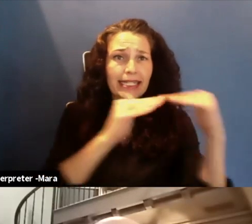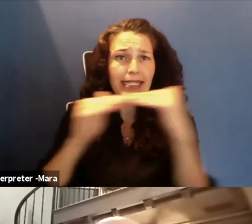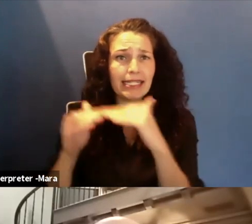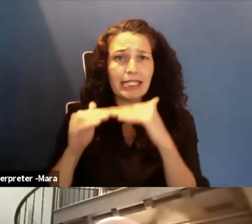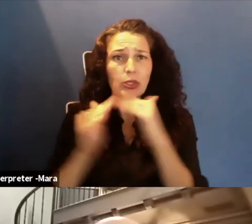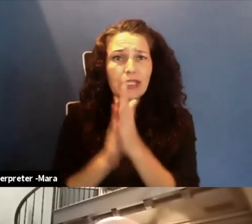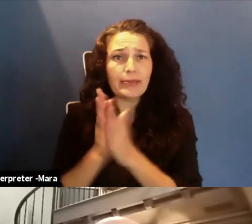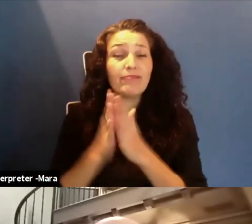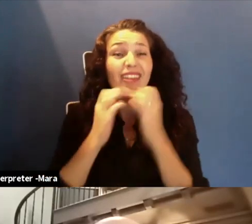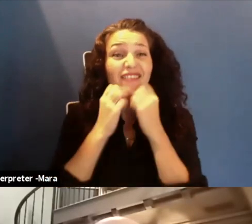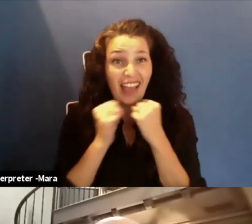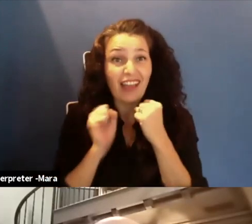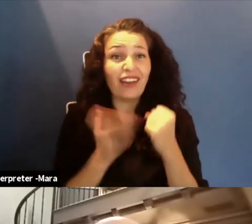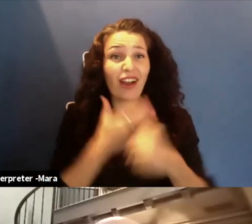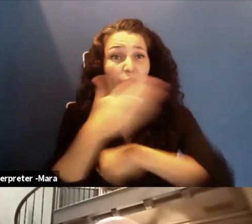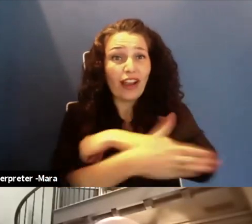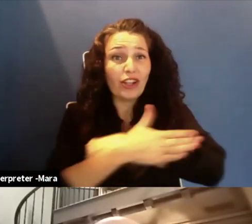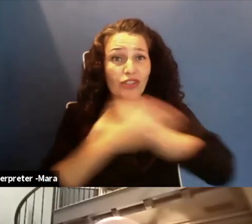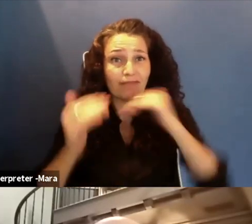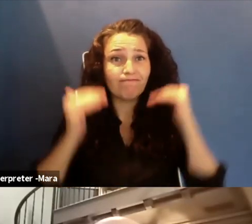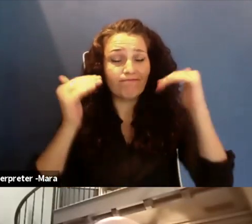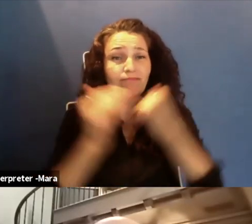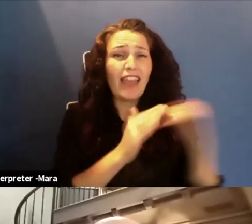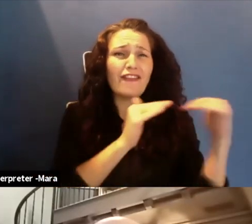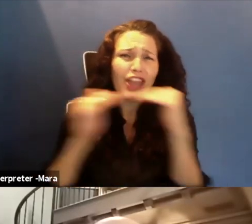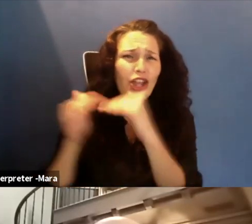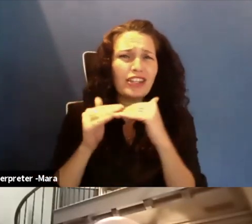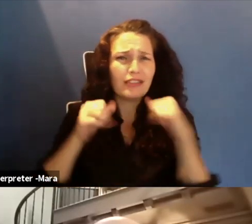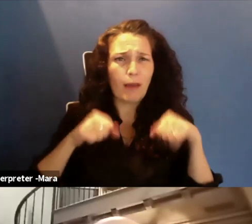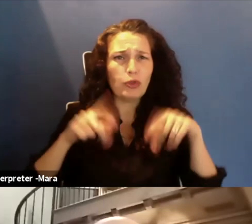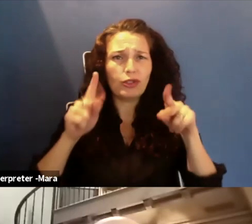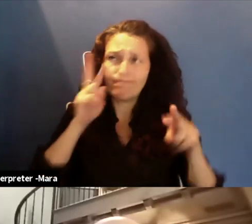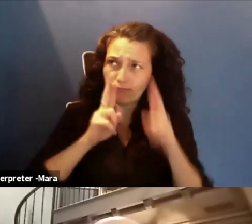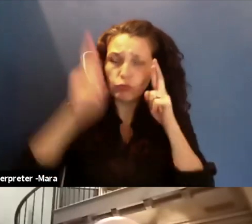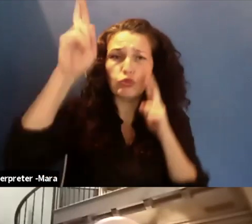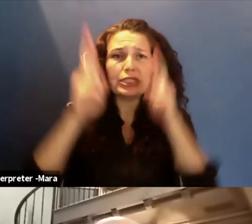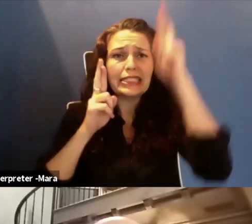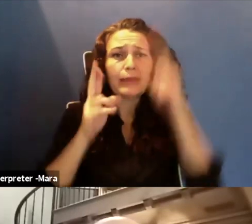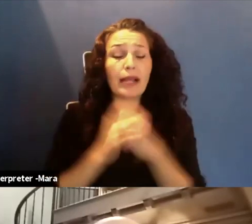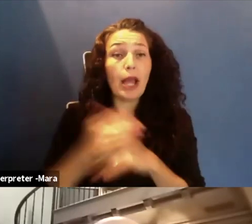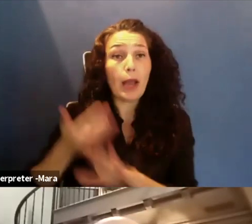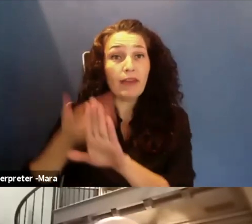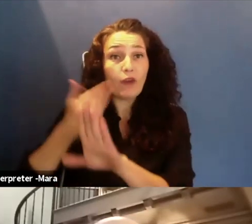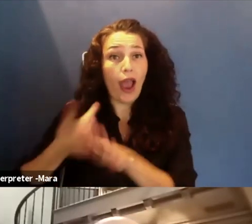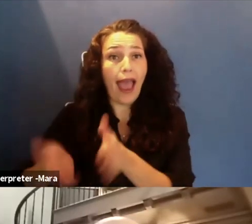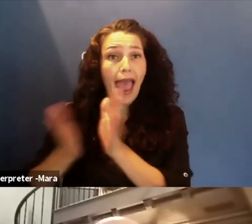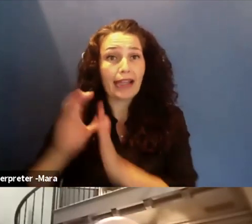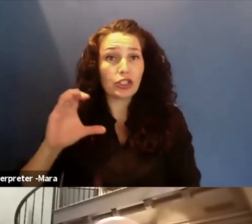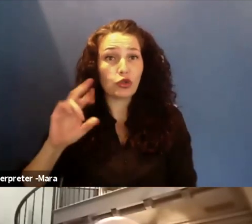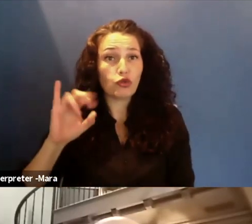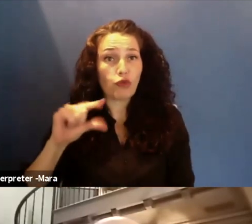to be, fairness, opportunity, and respect. Before I asked Craig to say a few